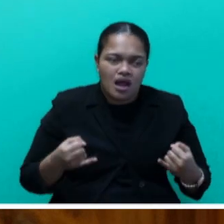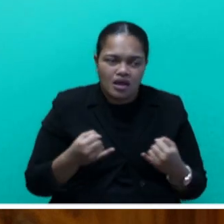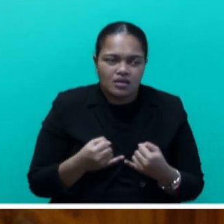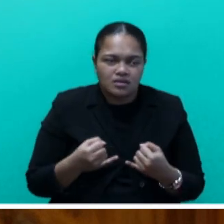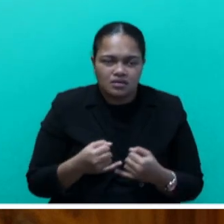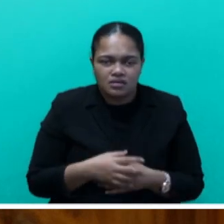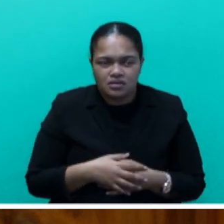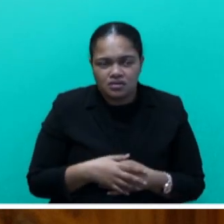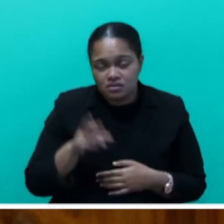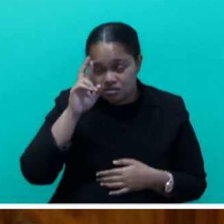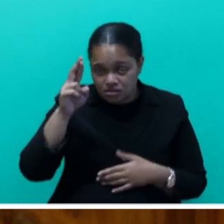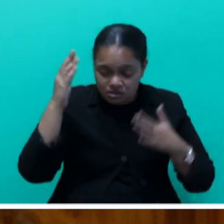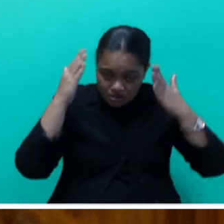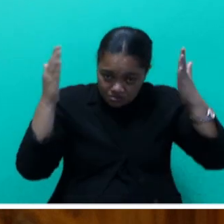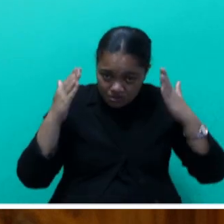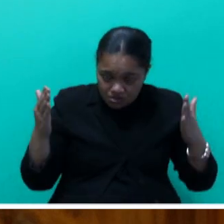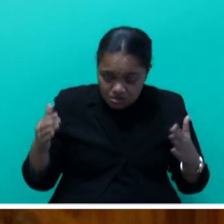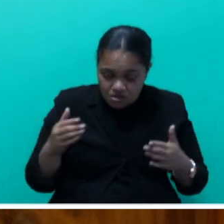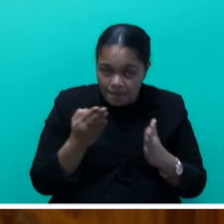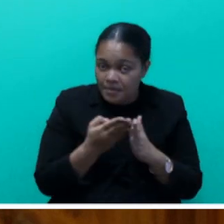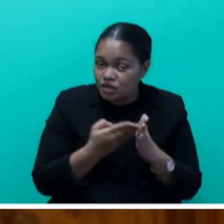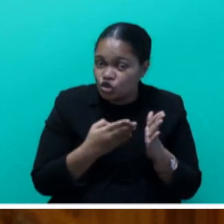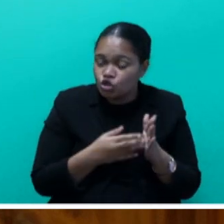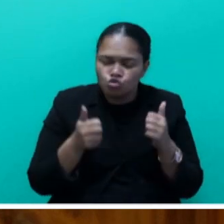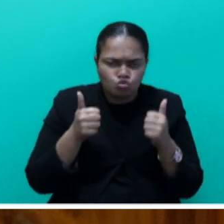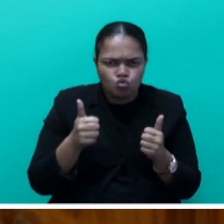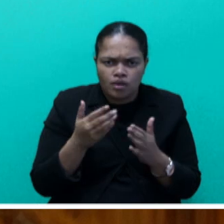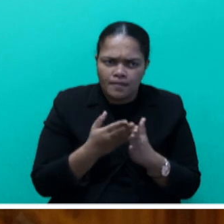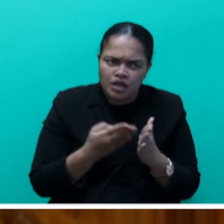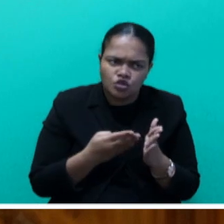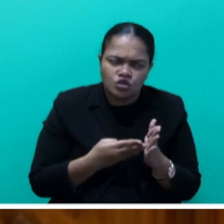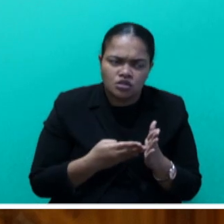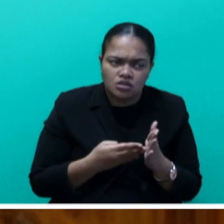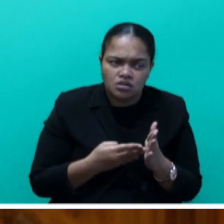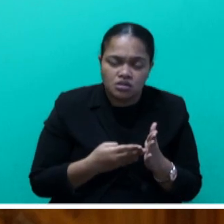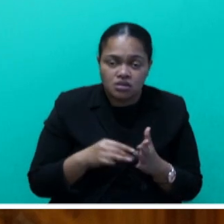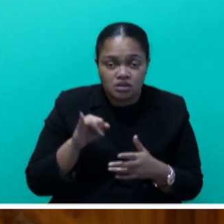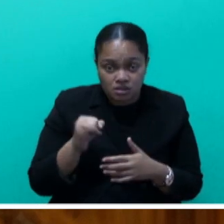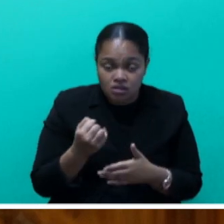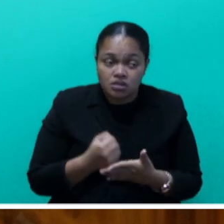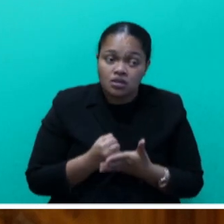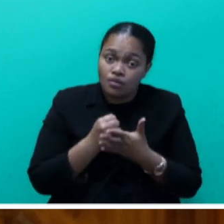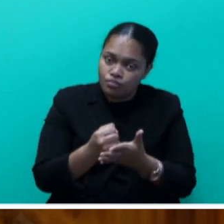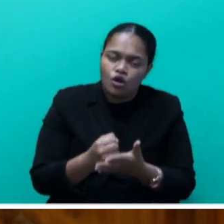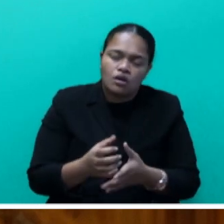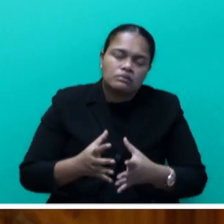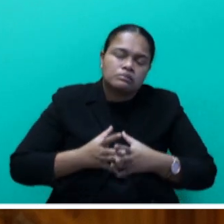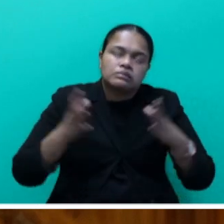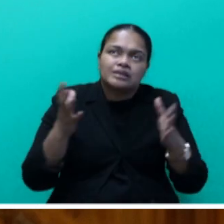Mr. Speaker said, our budget is a good budget as it supports the bigger work